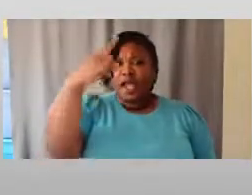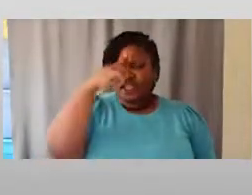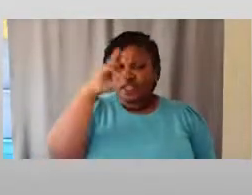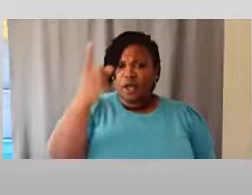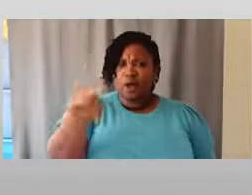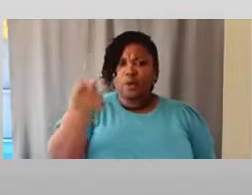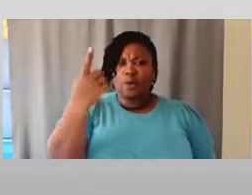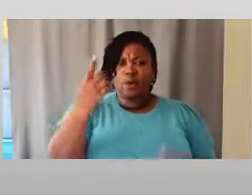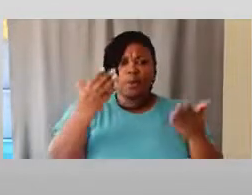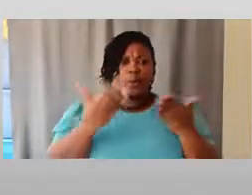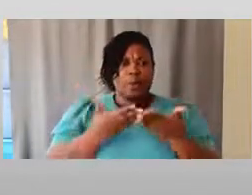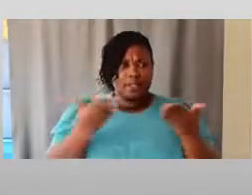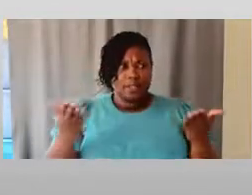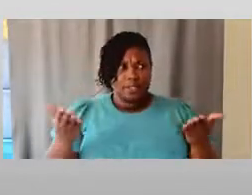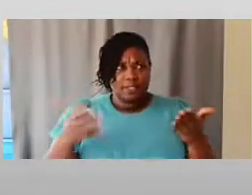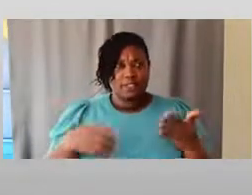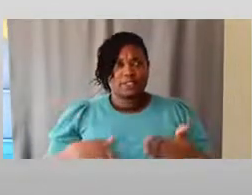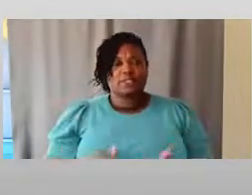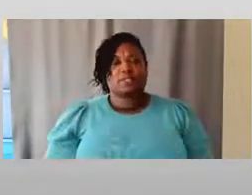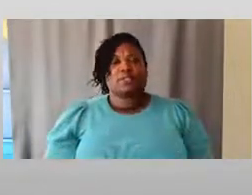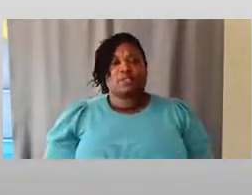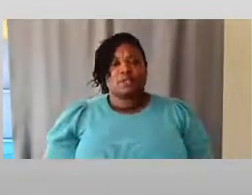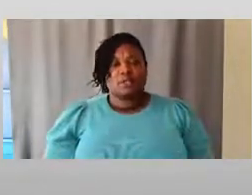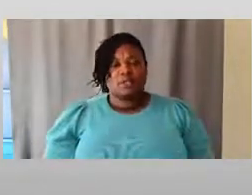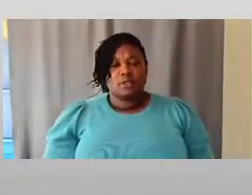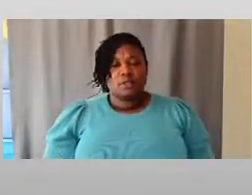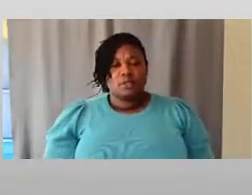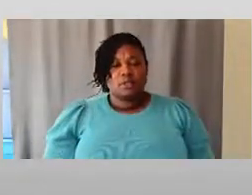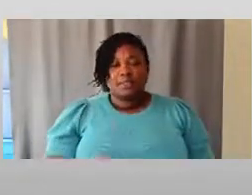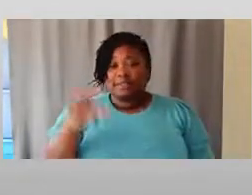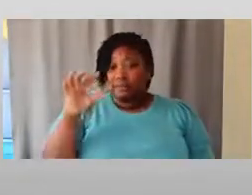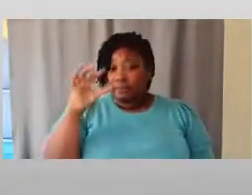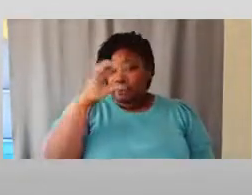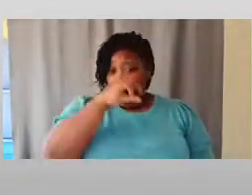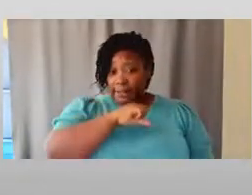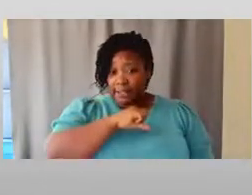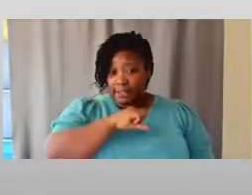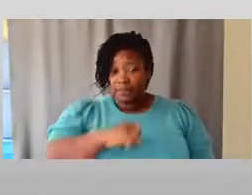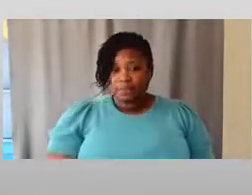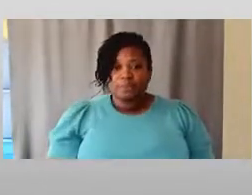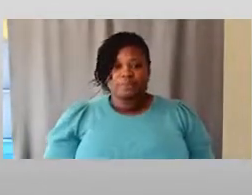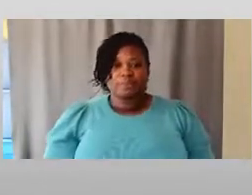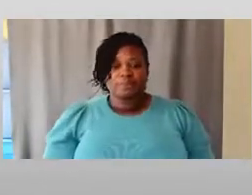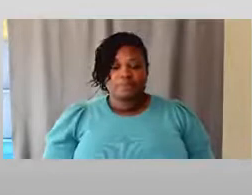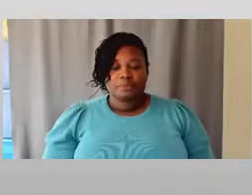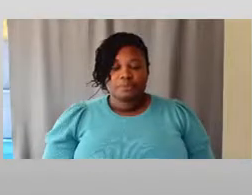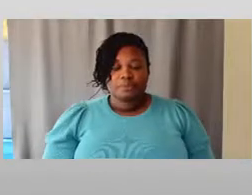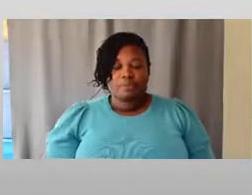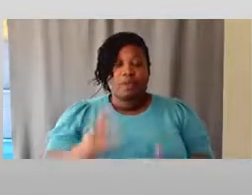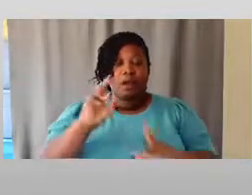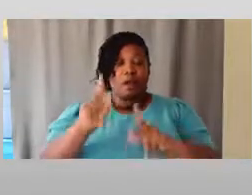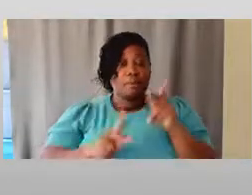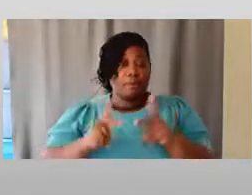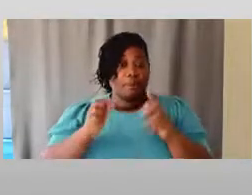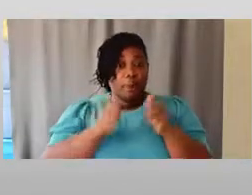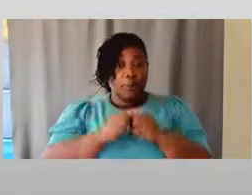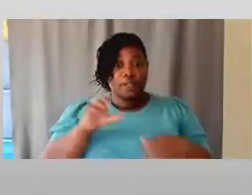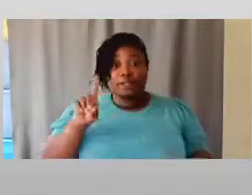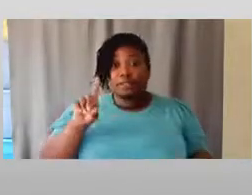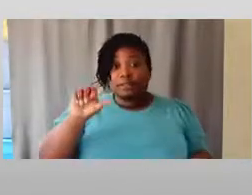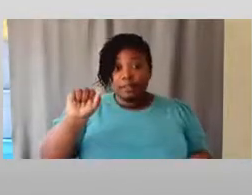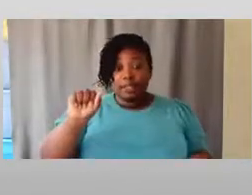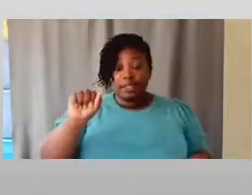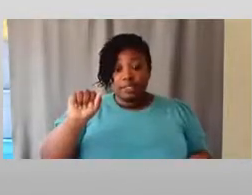things that is missing, people with disabilities, data-wise, are